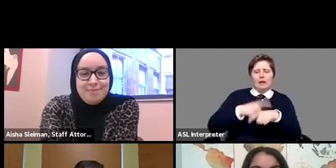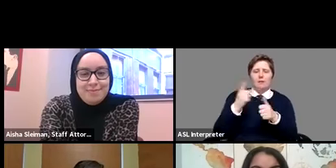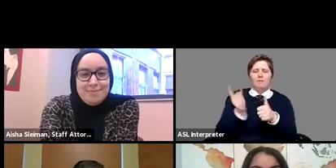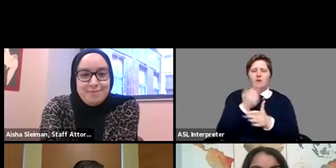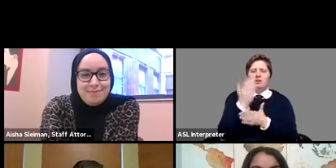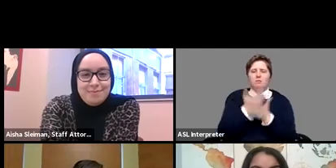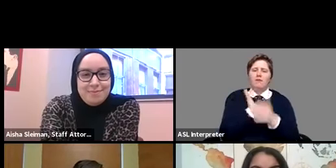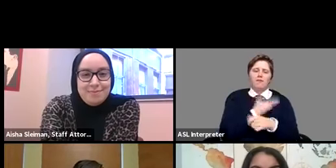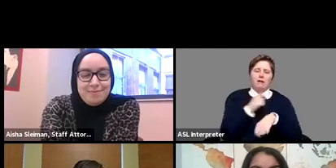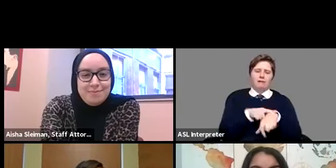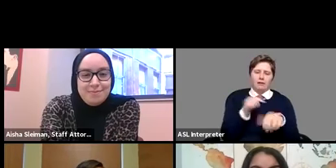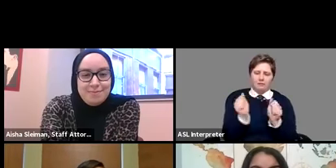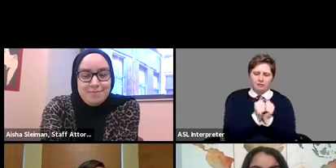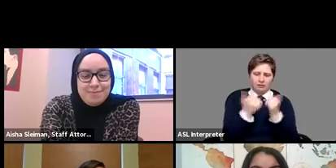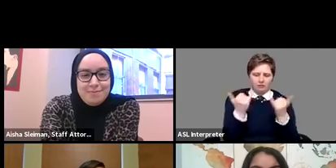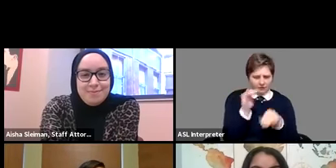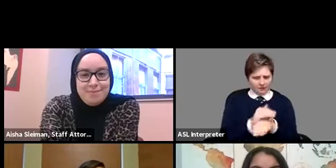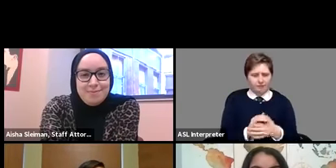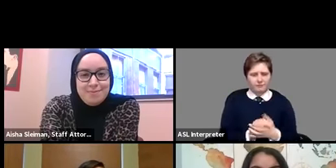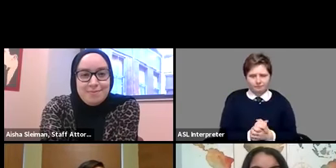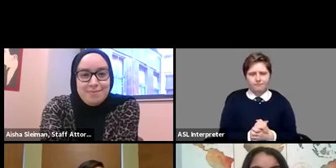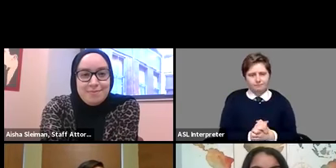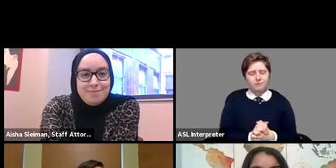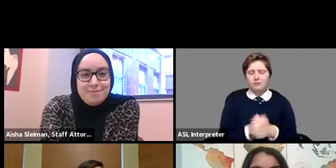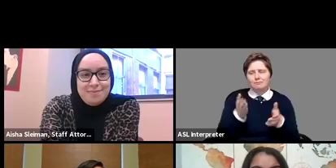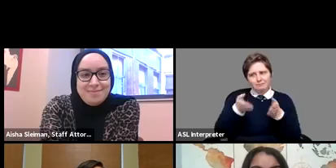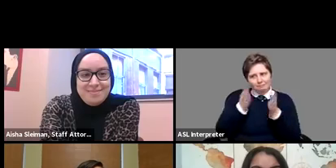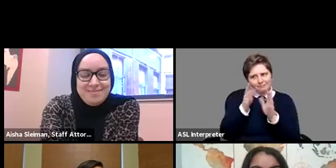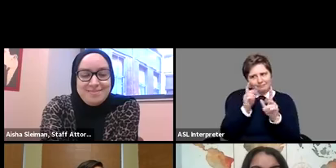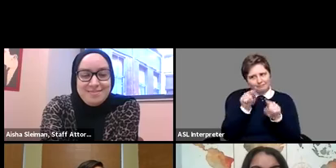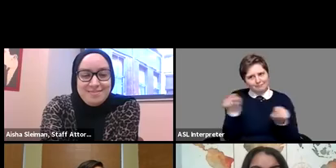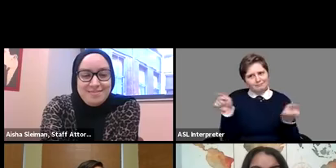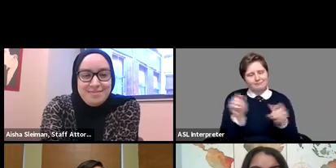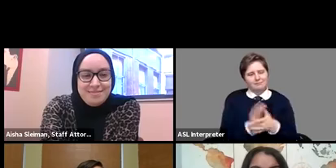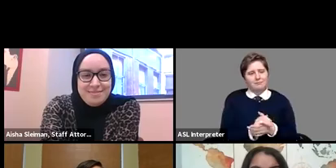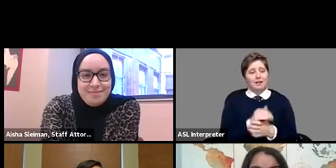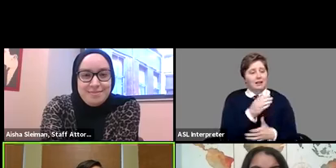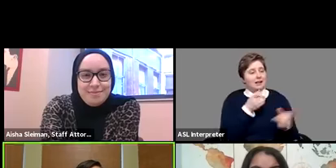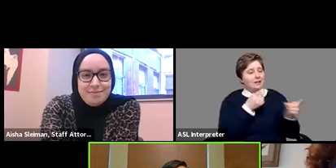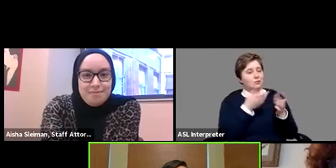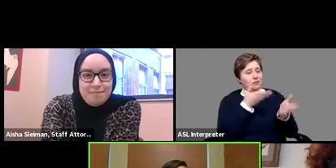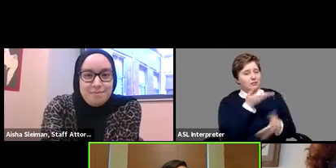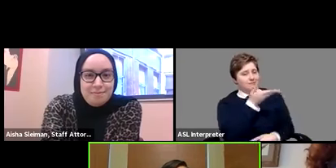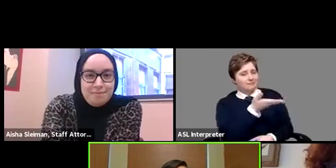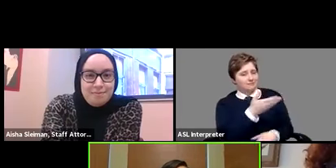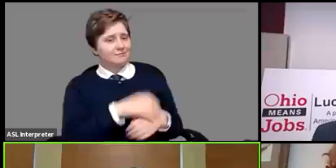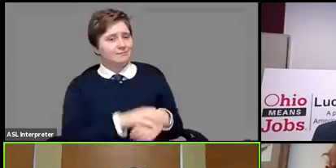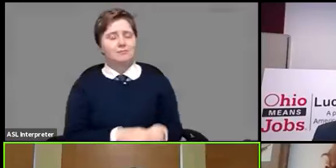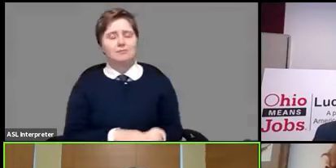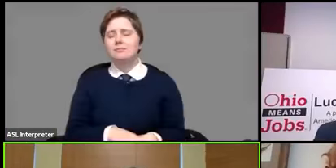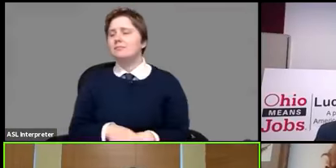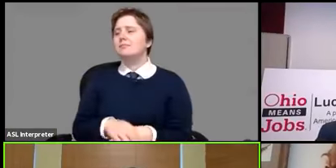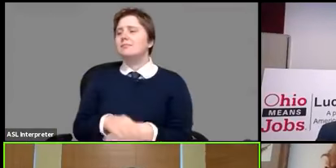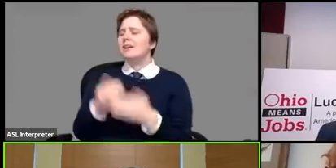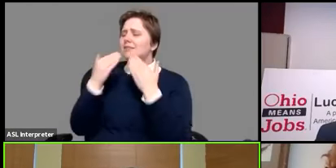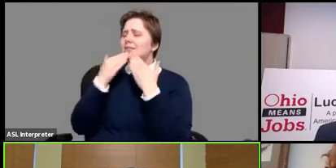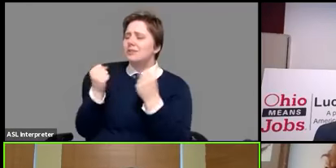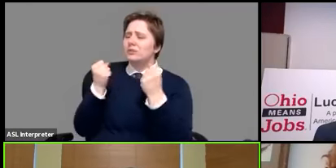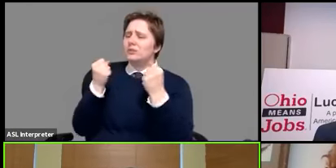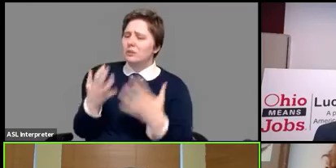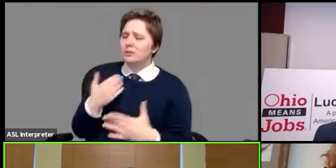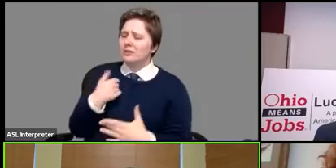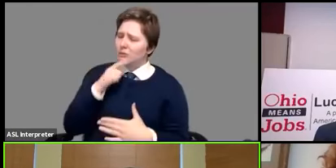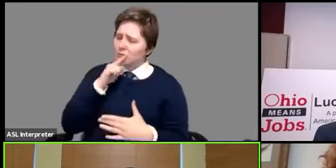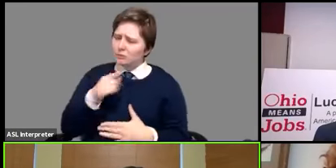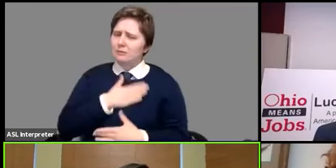of our time together tonight so listen closely director thank you so much and i really appreciate